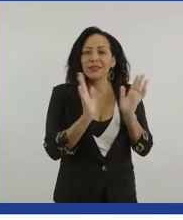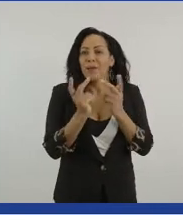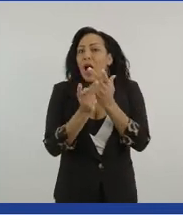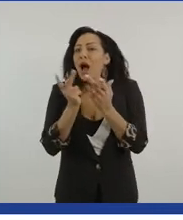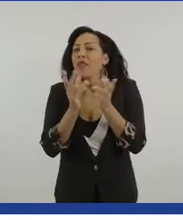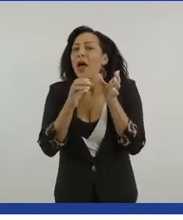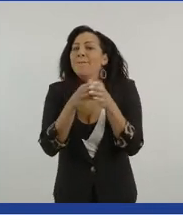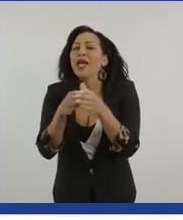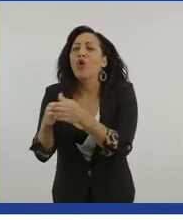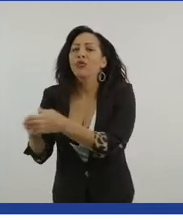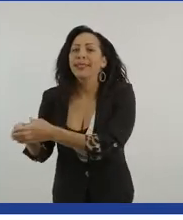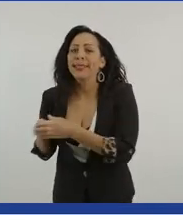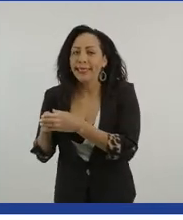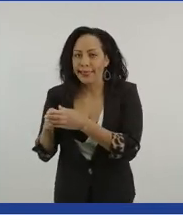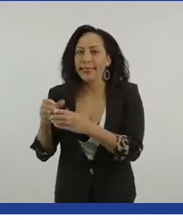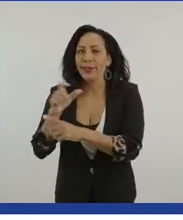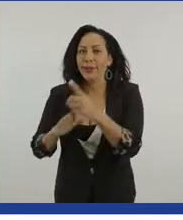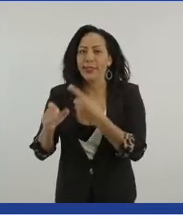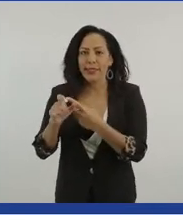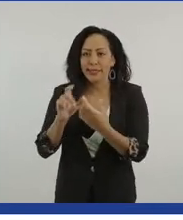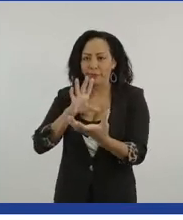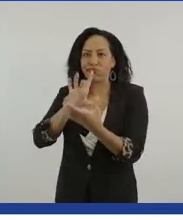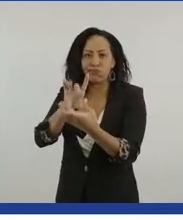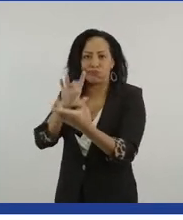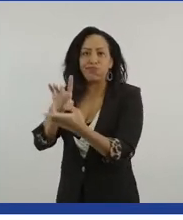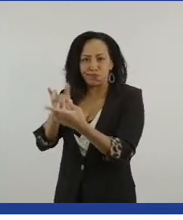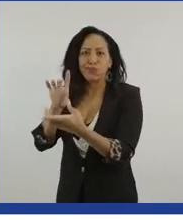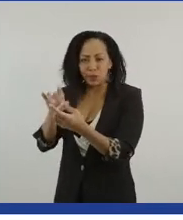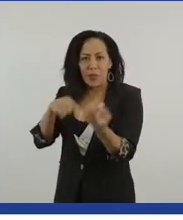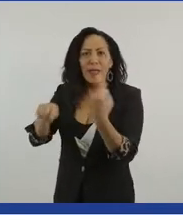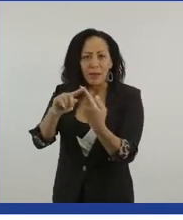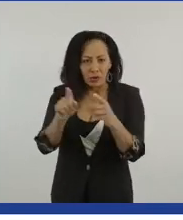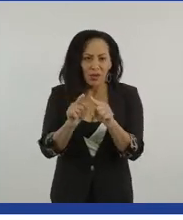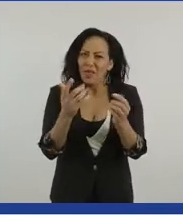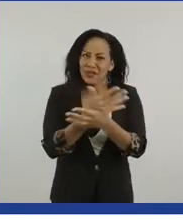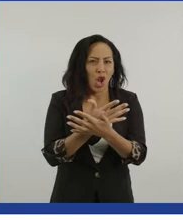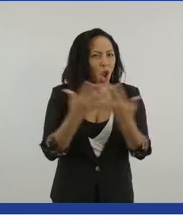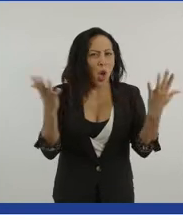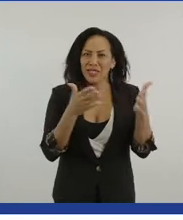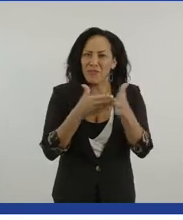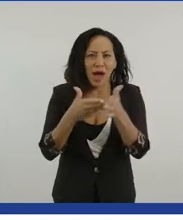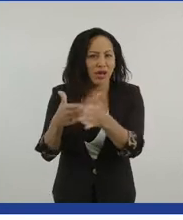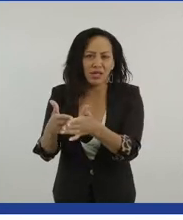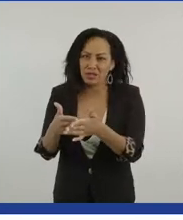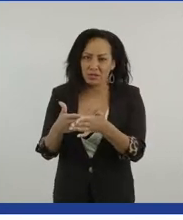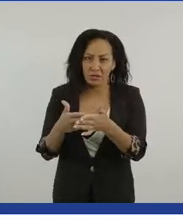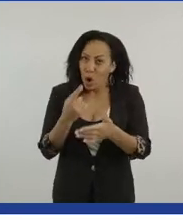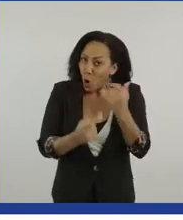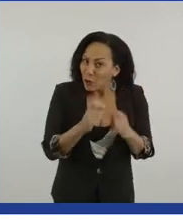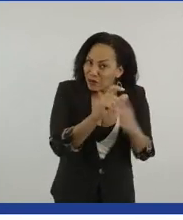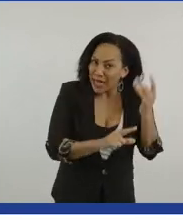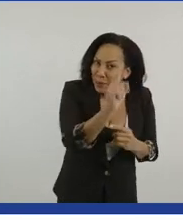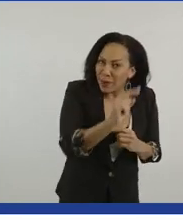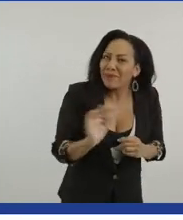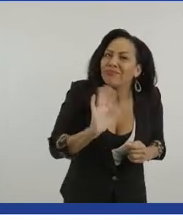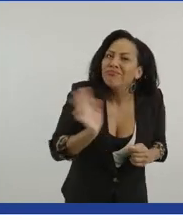communities, communities as well. Because as we know, there's, there's lots of barriers and obstacles, not only just for disabled people, but